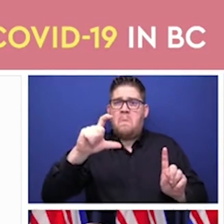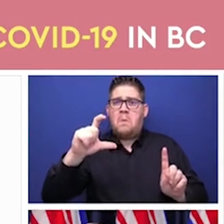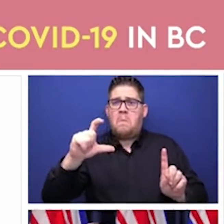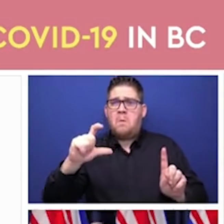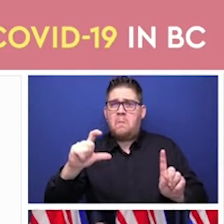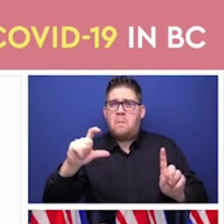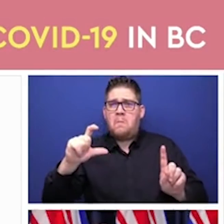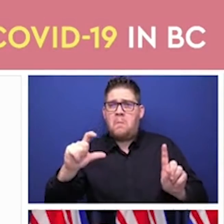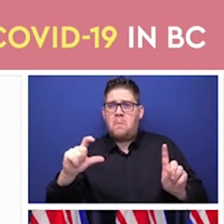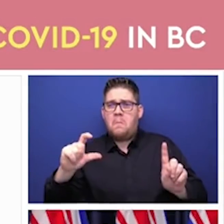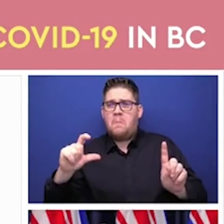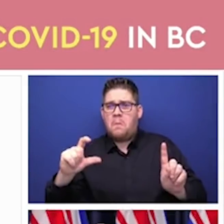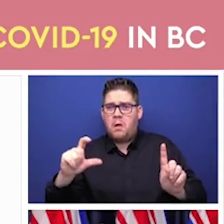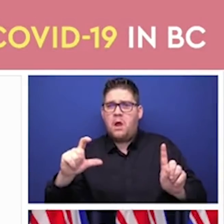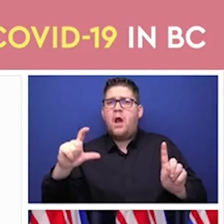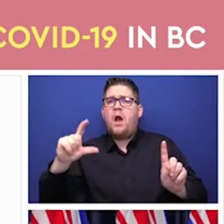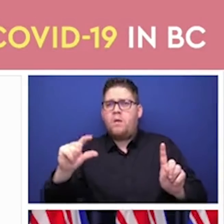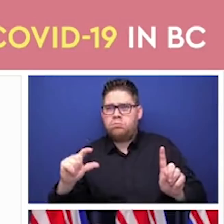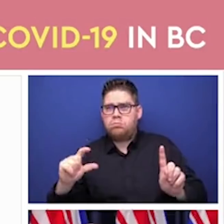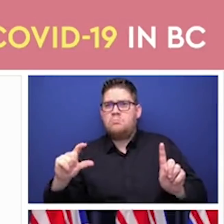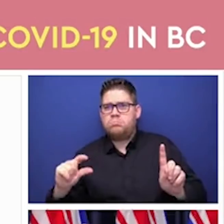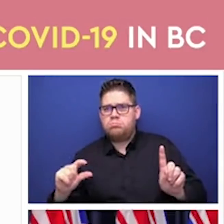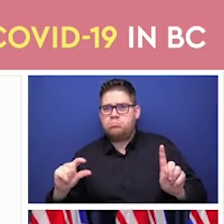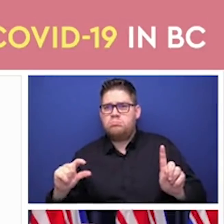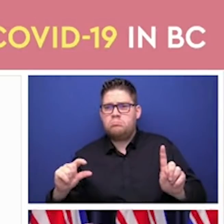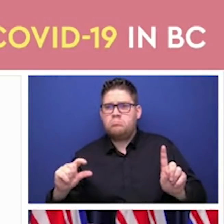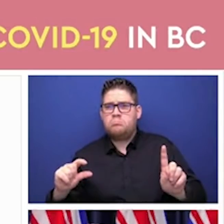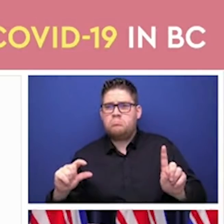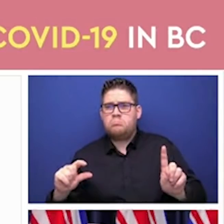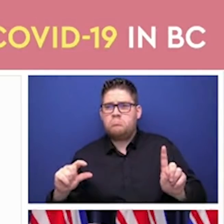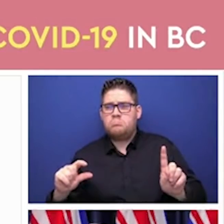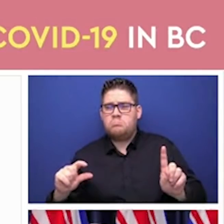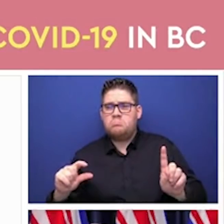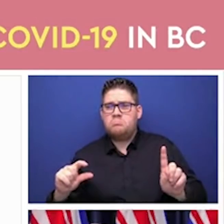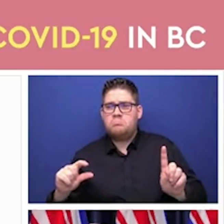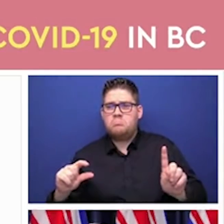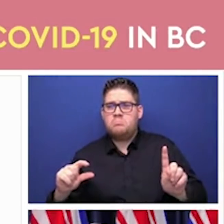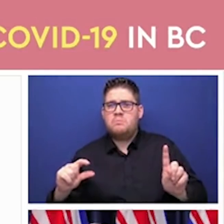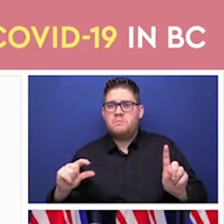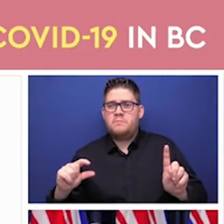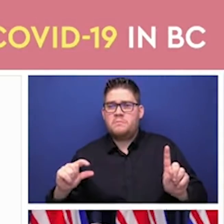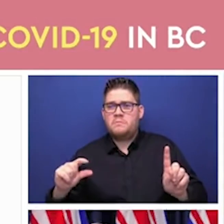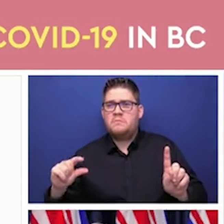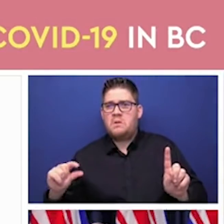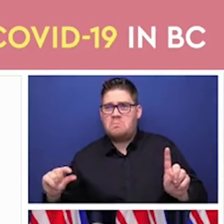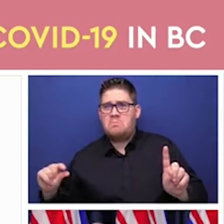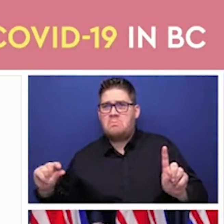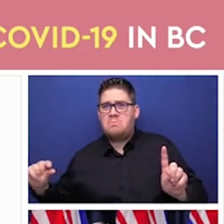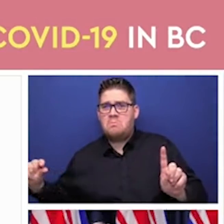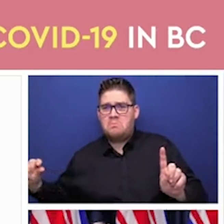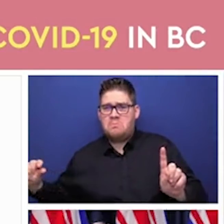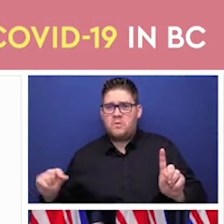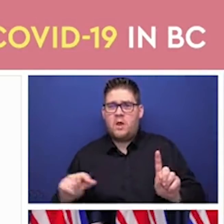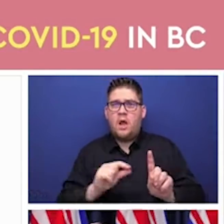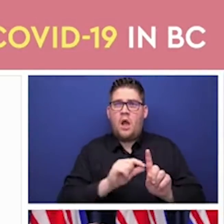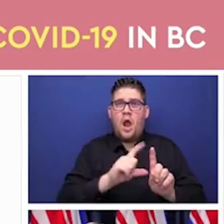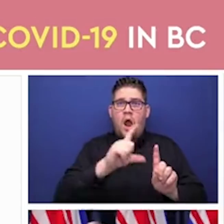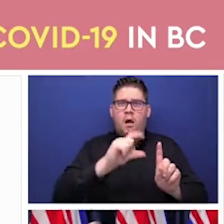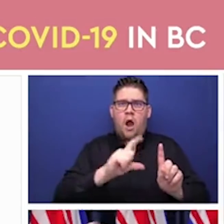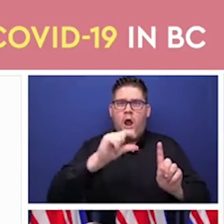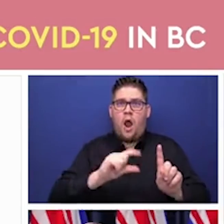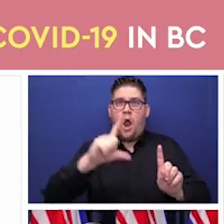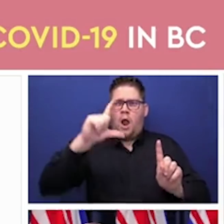three weeks, it drops down to one case here, one case there, and then to nothing. And that is absolutely our experience and just